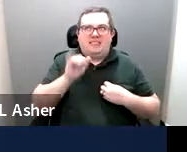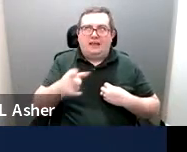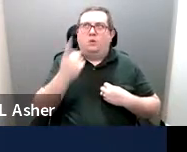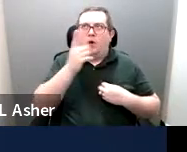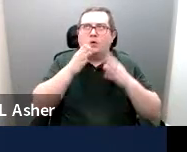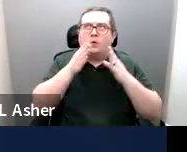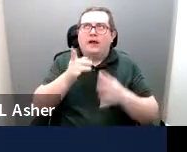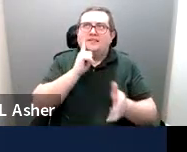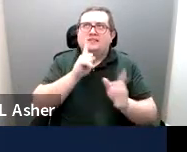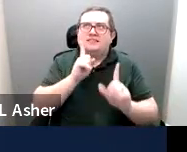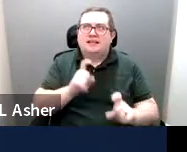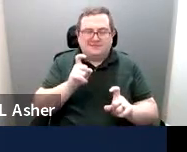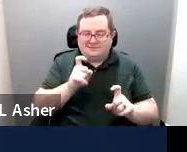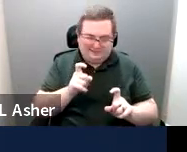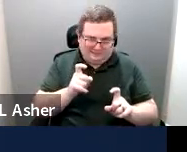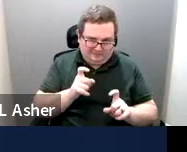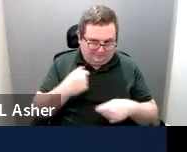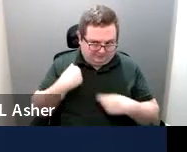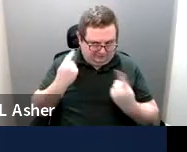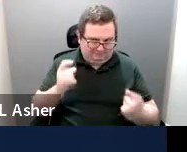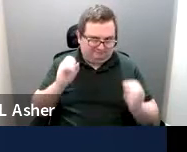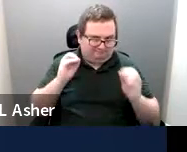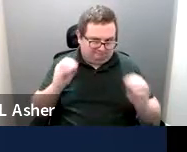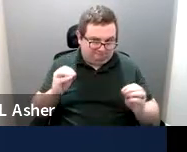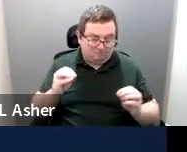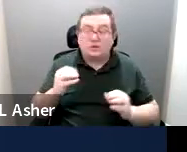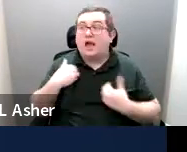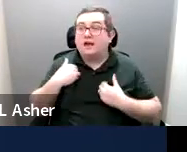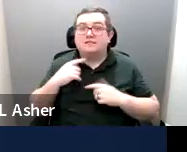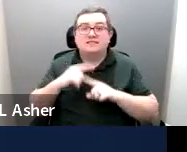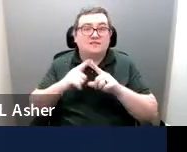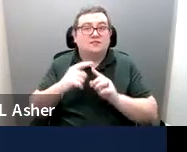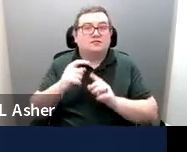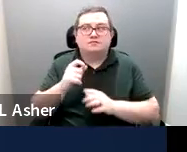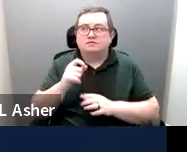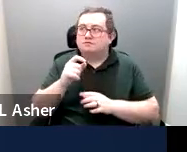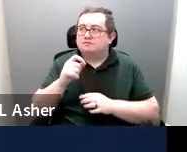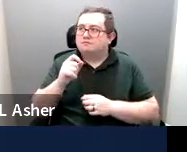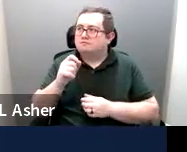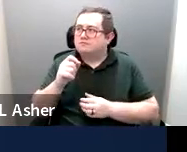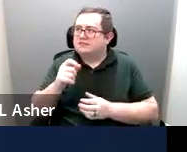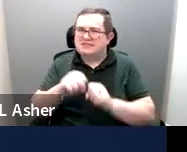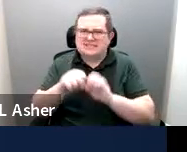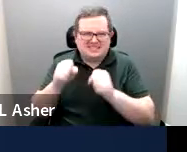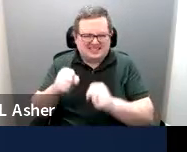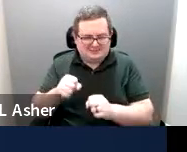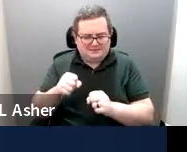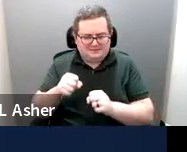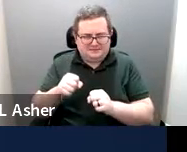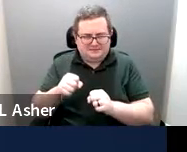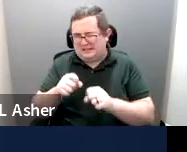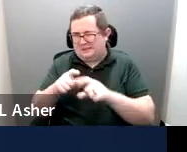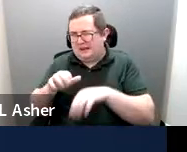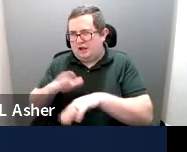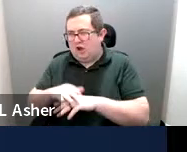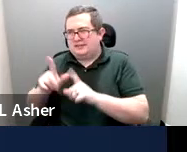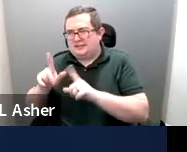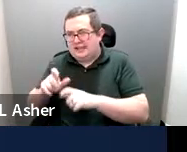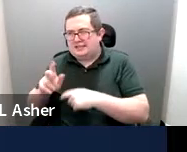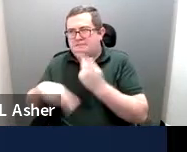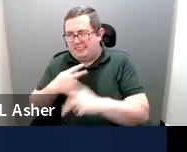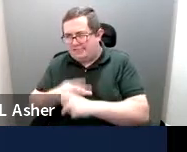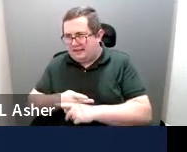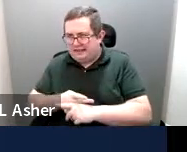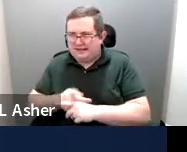So, you know, since like the, the rating systems are unique to like test methods or specific levels, it's really